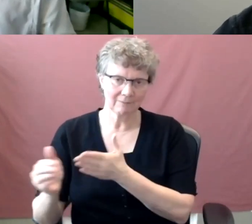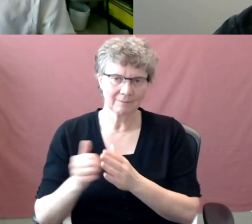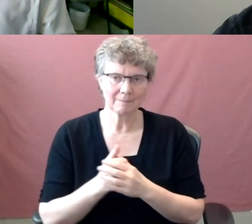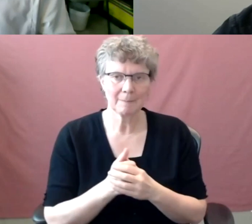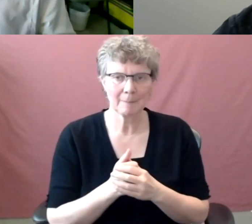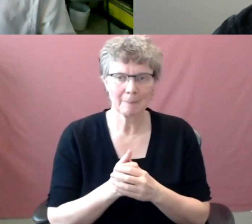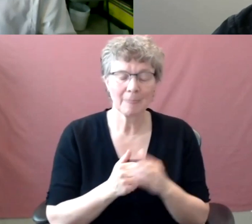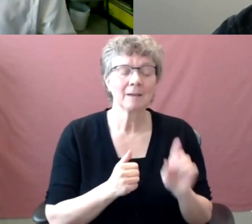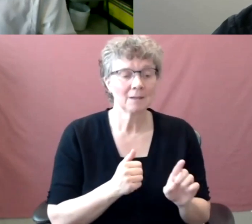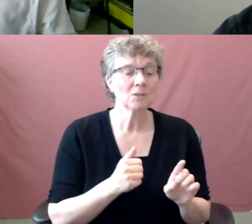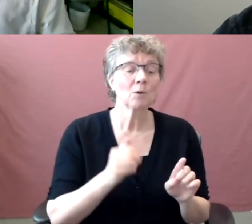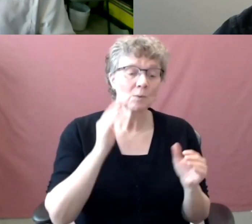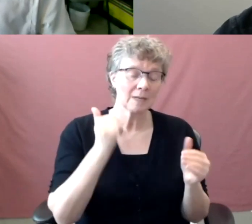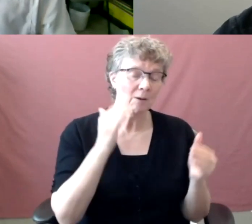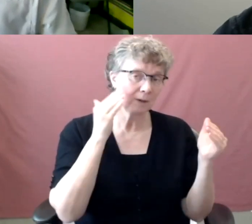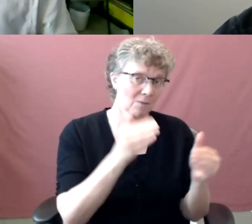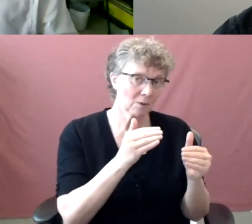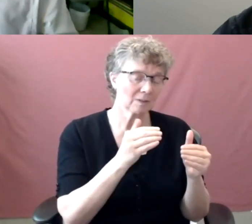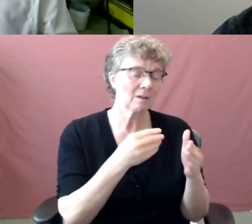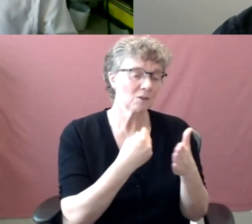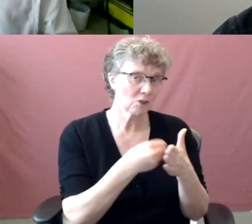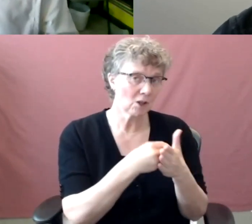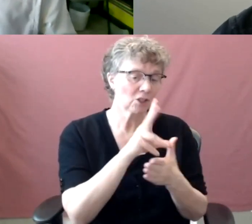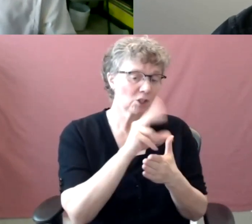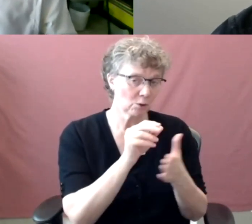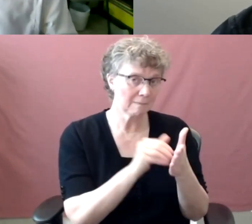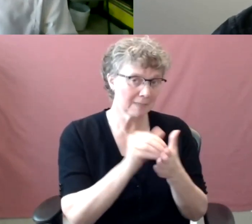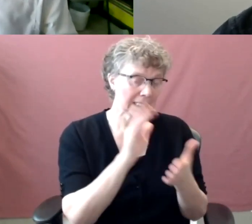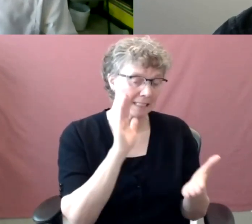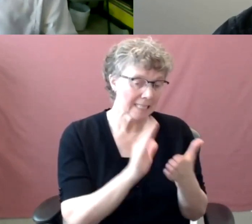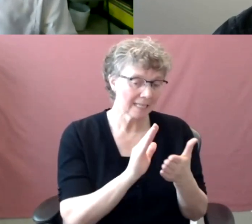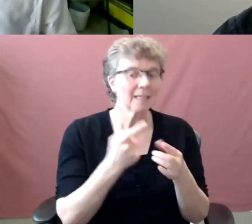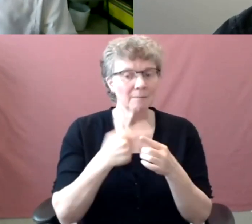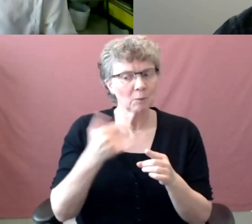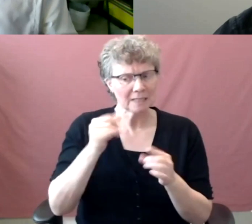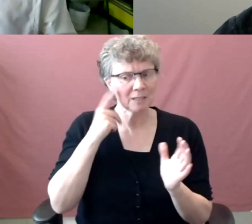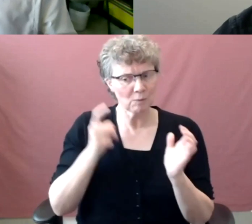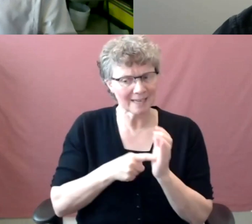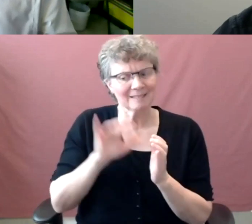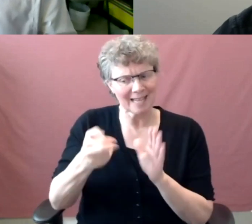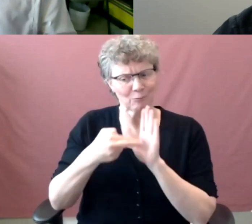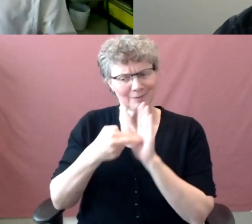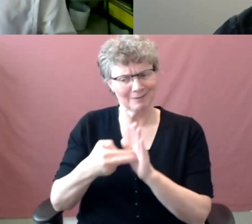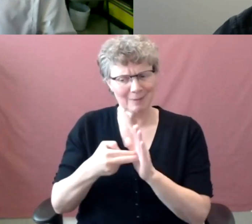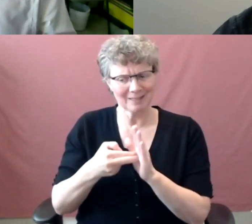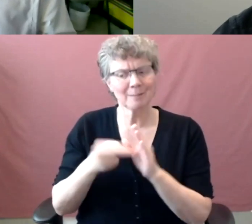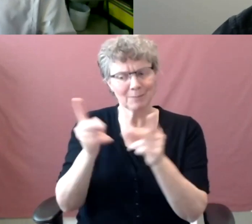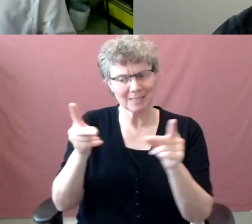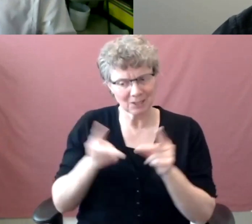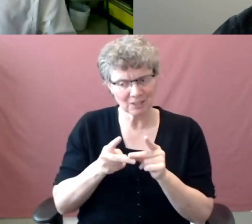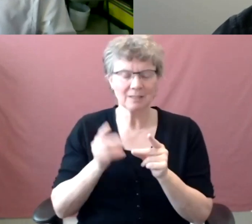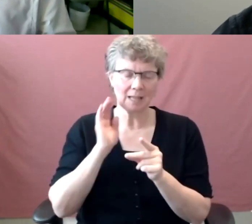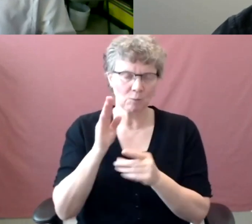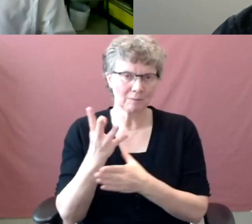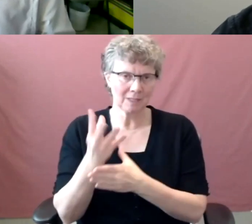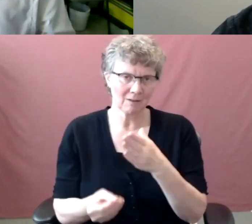are seeing valued members of our community leave the institution. Um, uh, but that, that FTE number will, will vary.